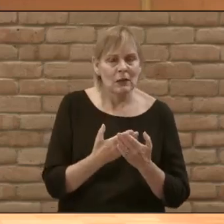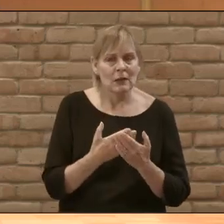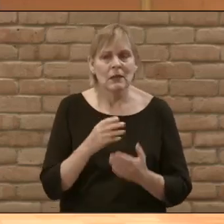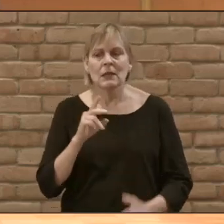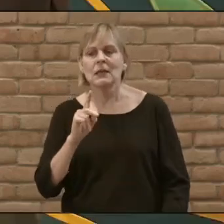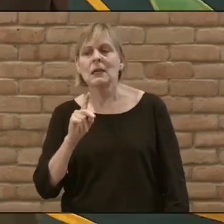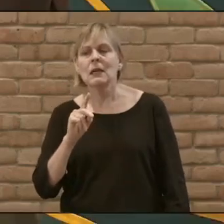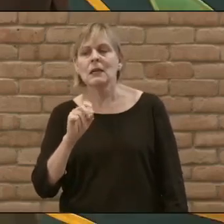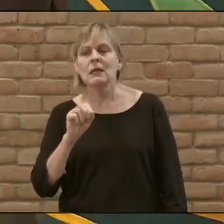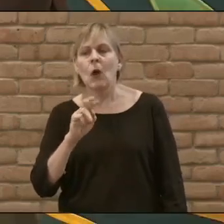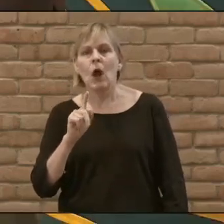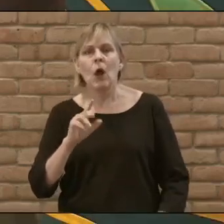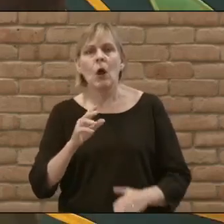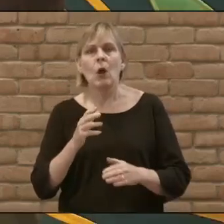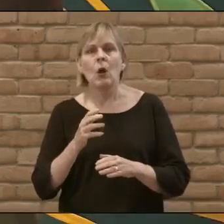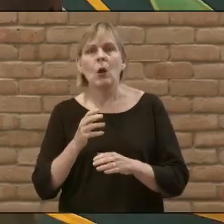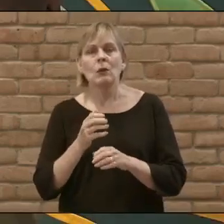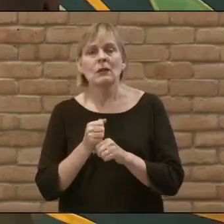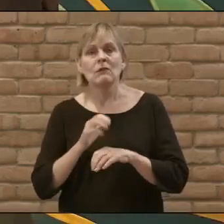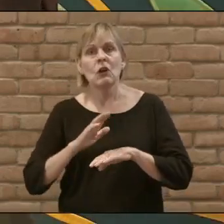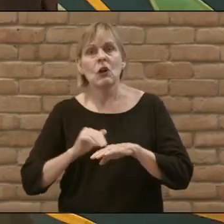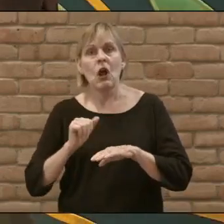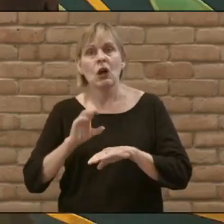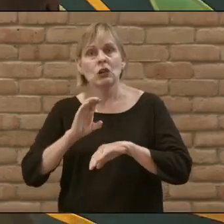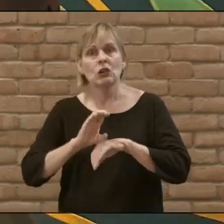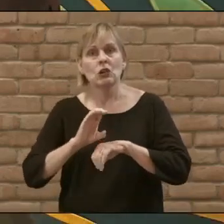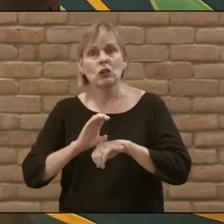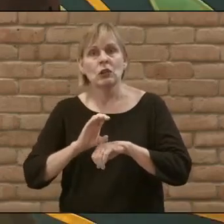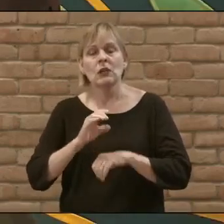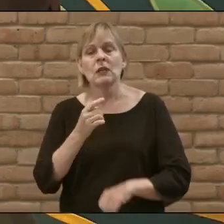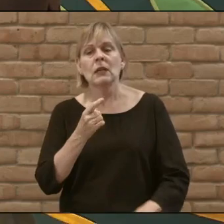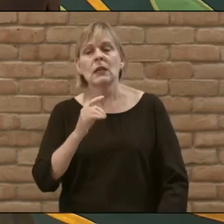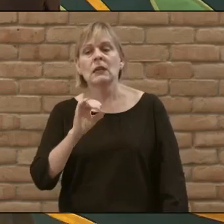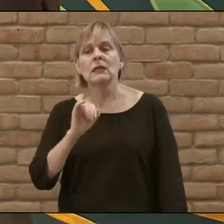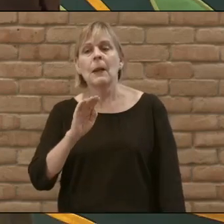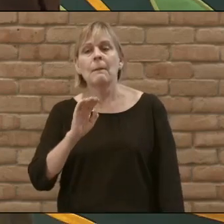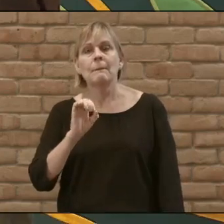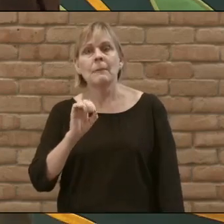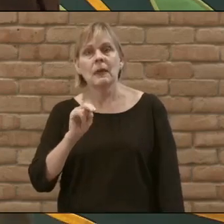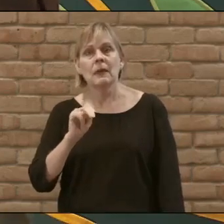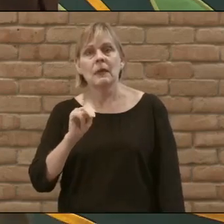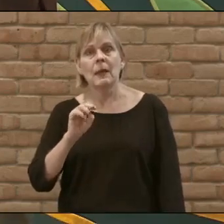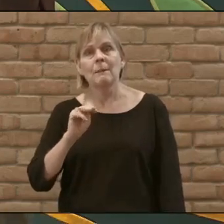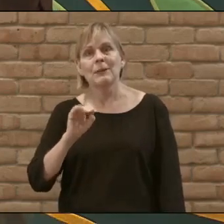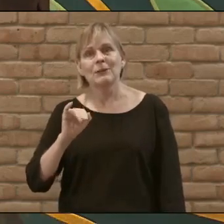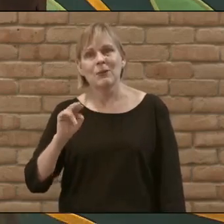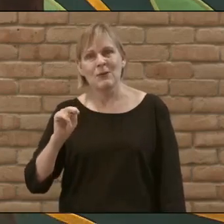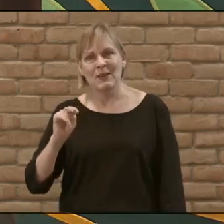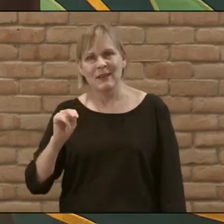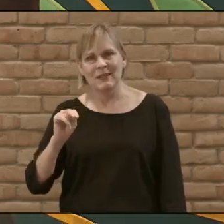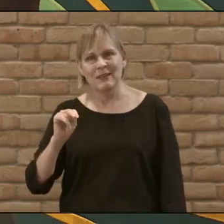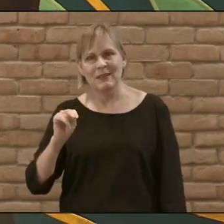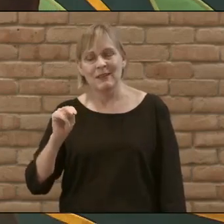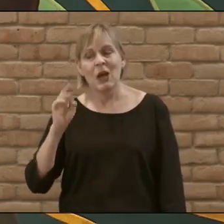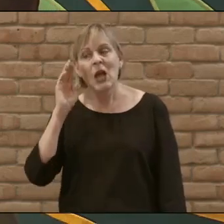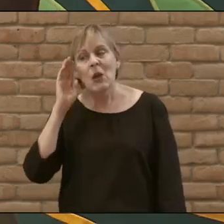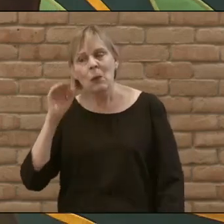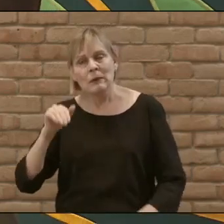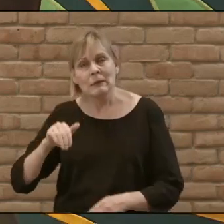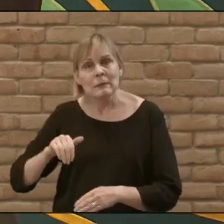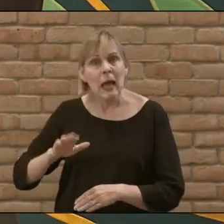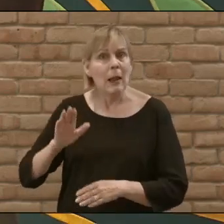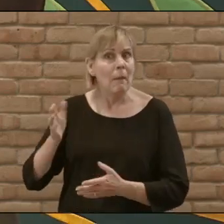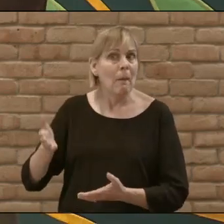Carl has received a call to a church here in Gibbon, Minnesota. And so we are going to be sending Carl.